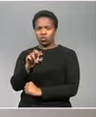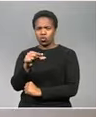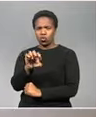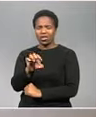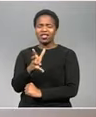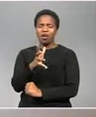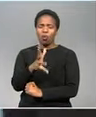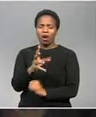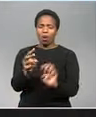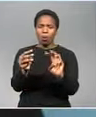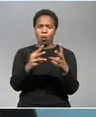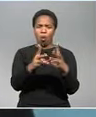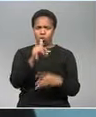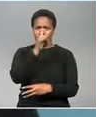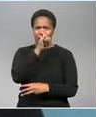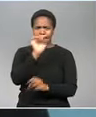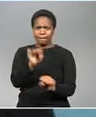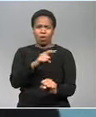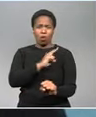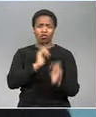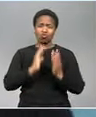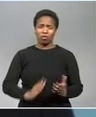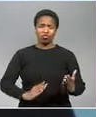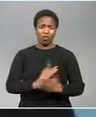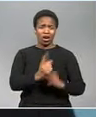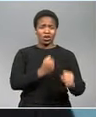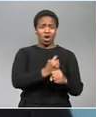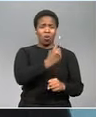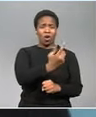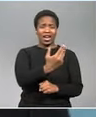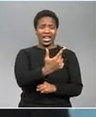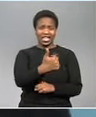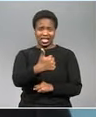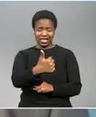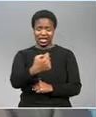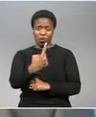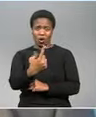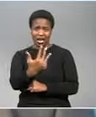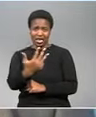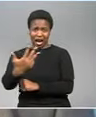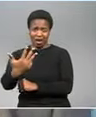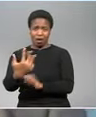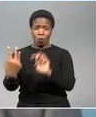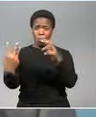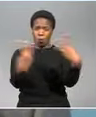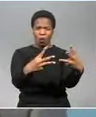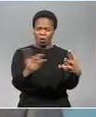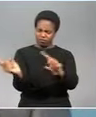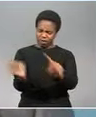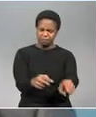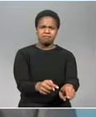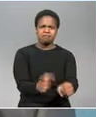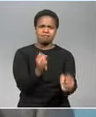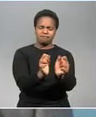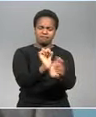they say those responsible for human rights atrocities during the 1986 and 1999 civil wars must be brought to book